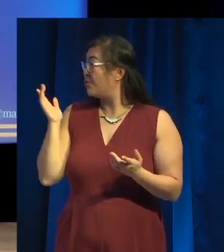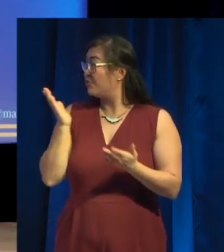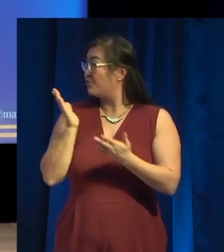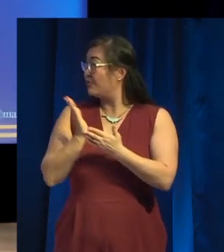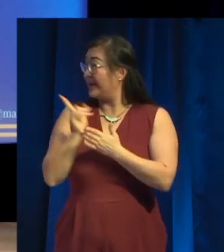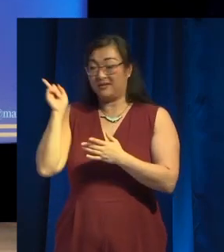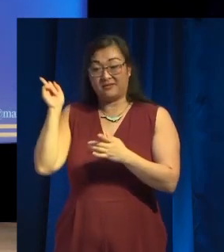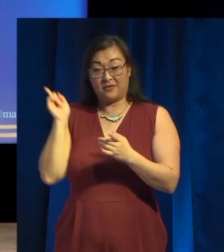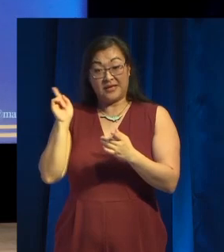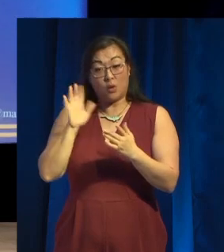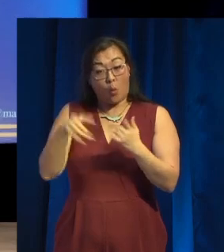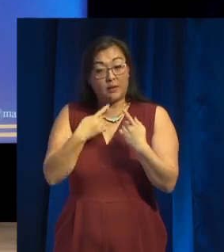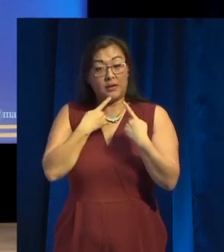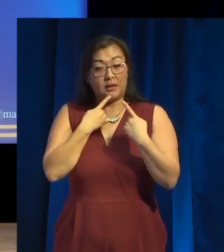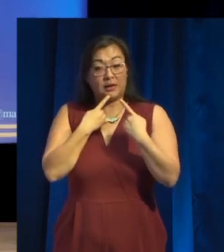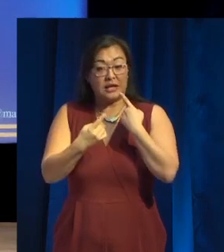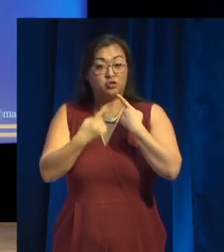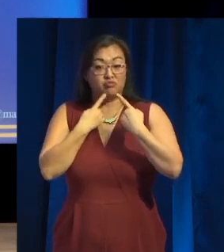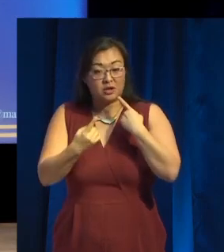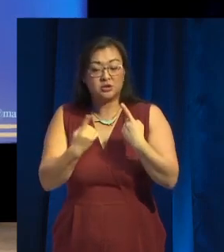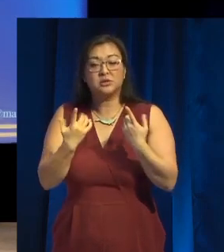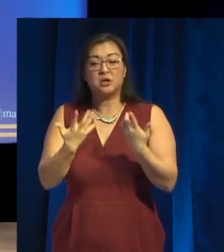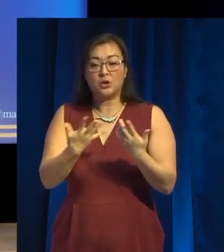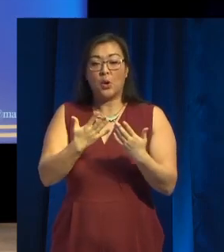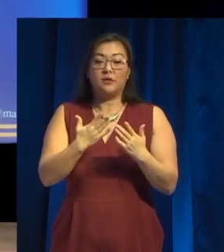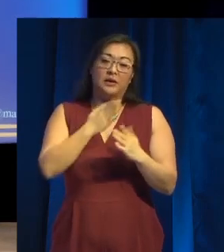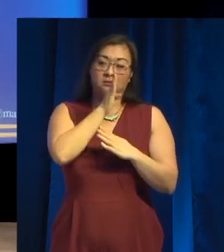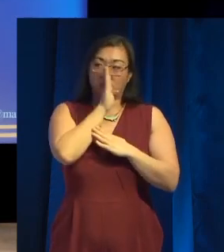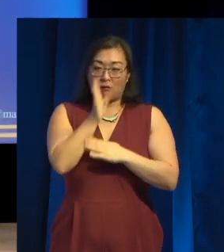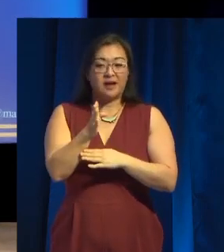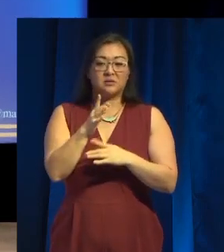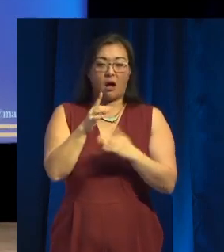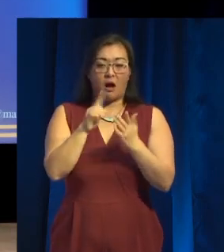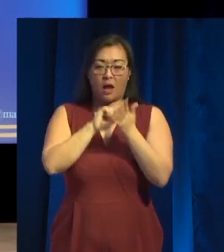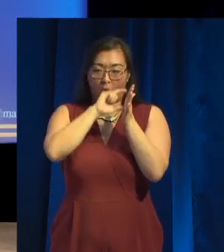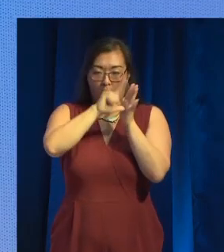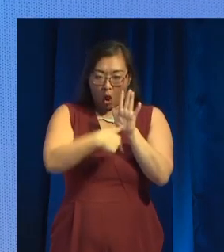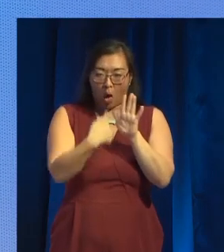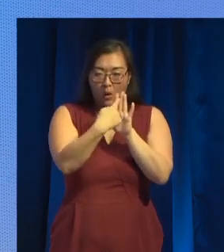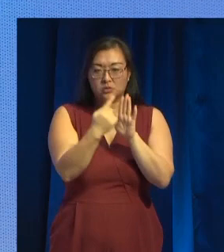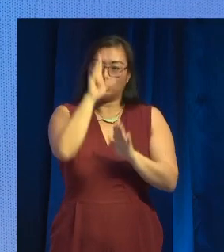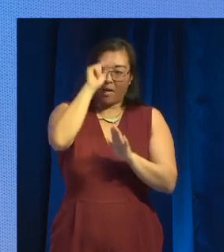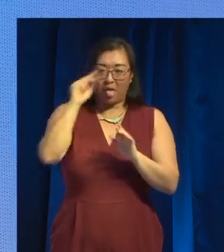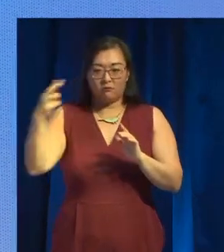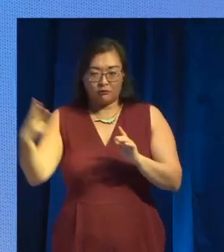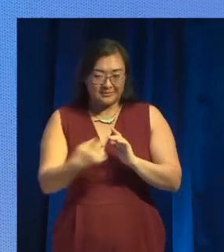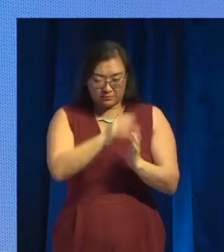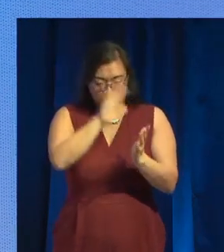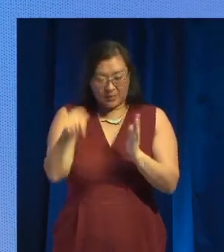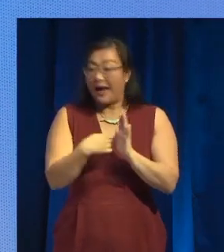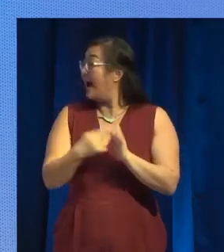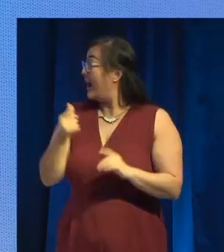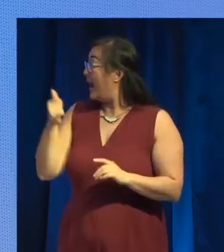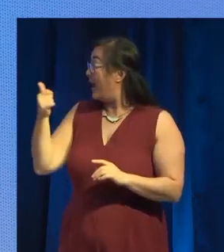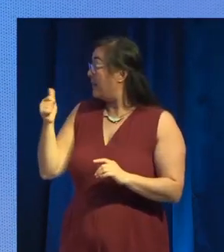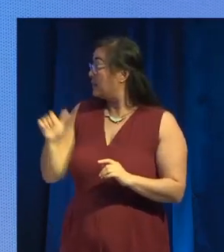The directions, which I said, are a clock face, so I've got the numbers 1 to 12, and the help system, which is very, very useful with